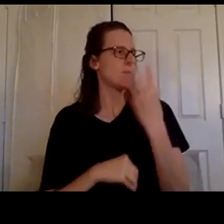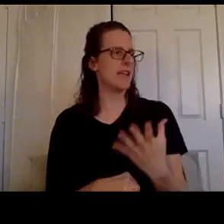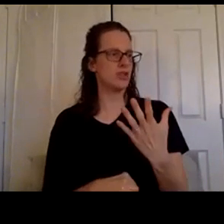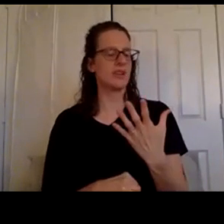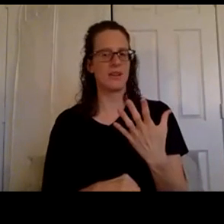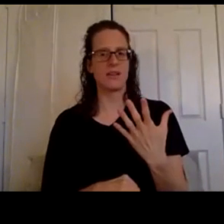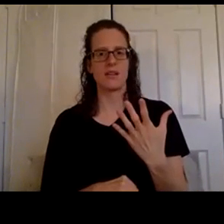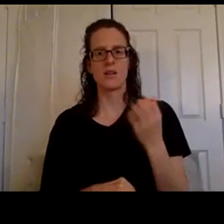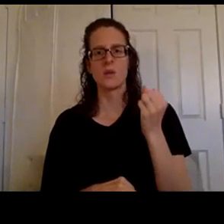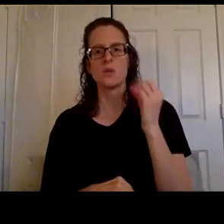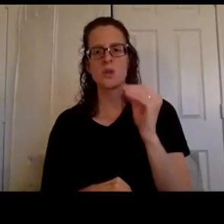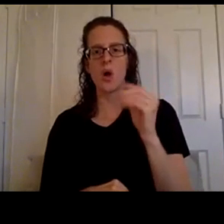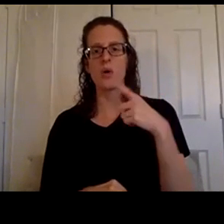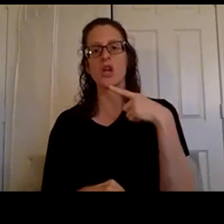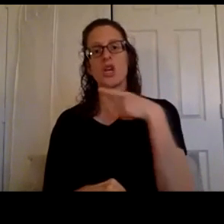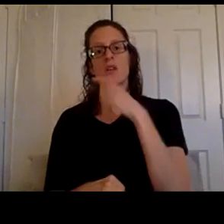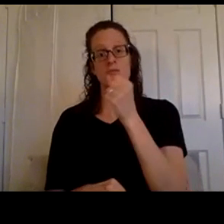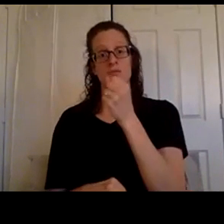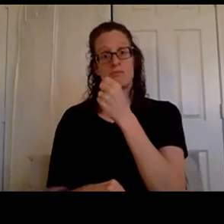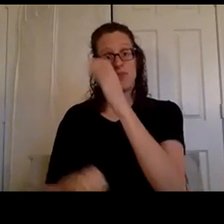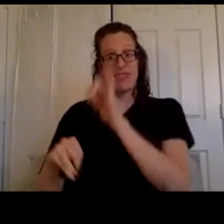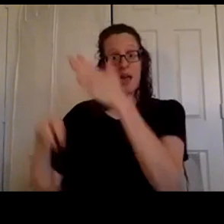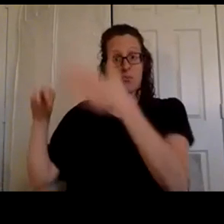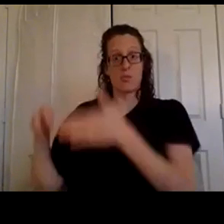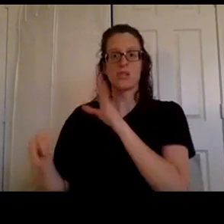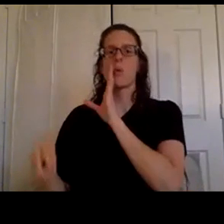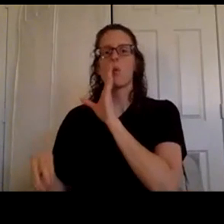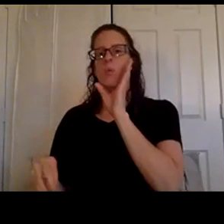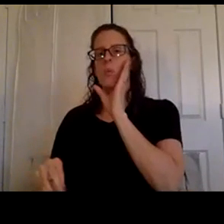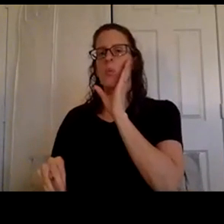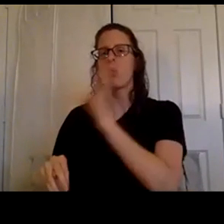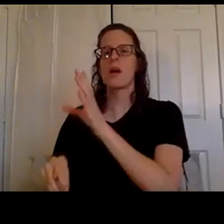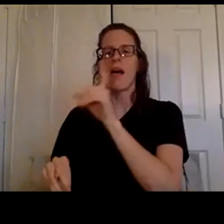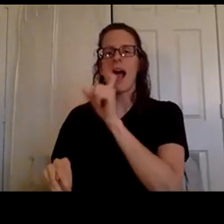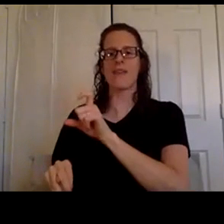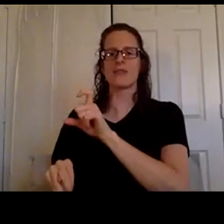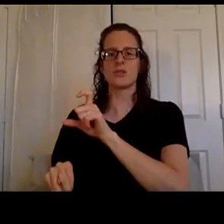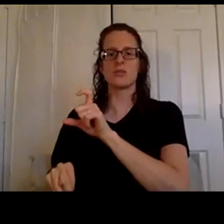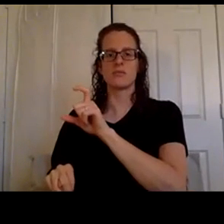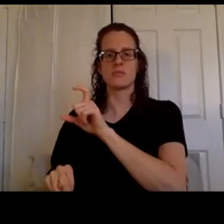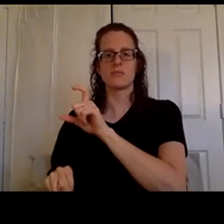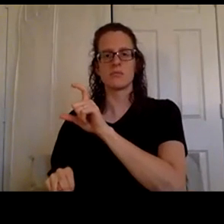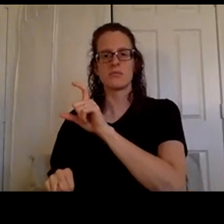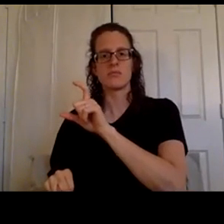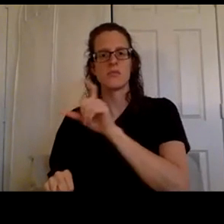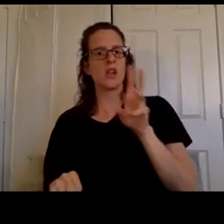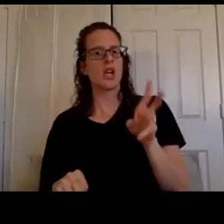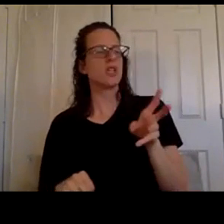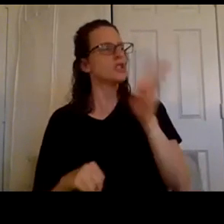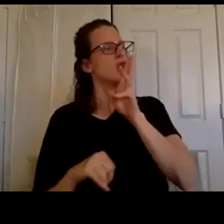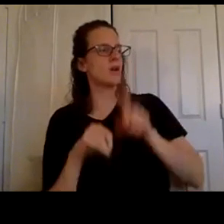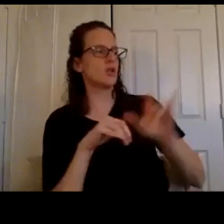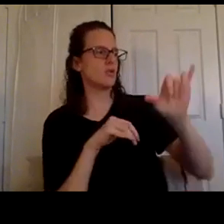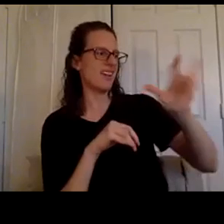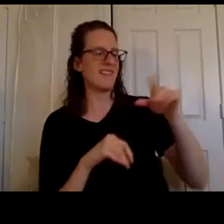she will have to talk or you know she'll have to do the communicating with young living you can't do it for